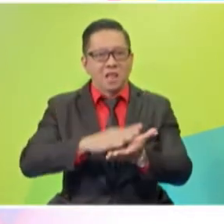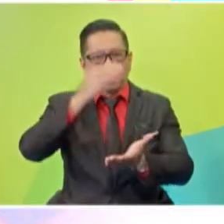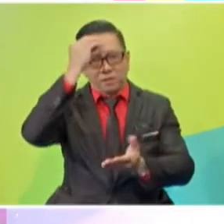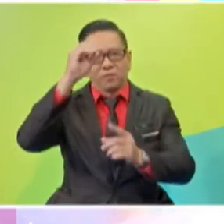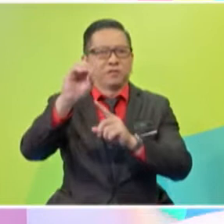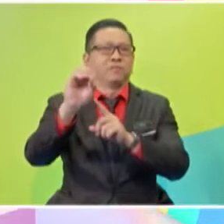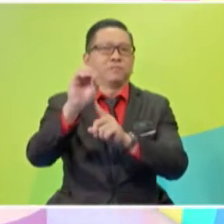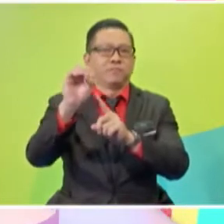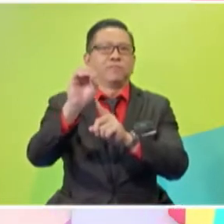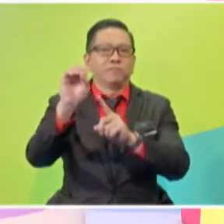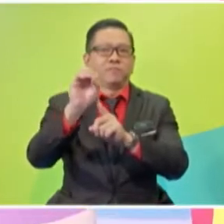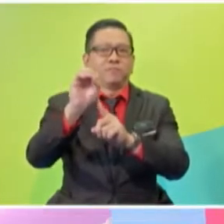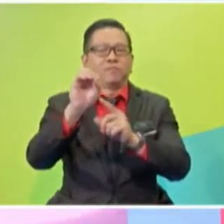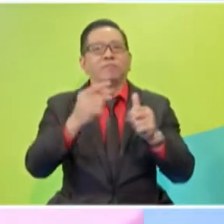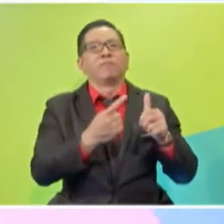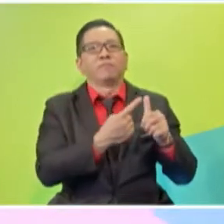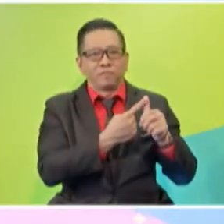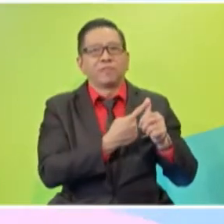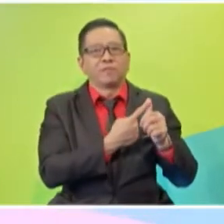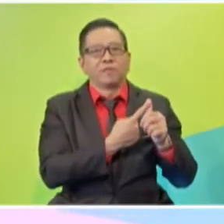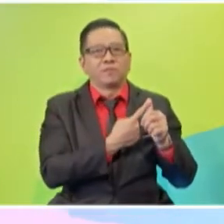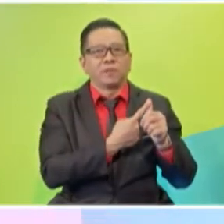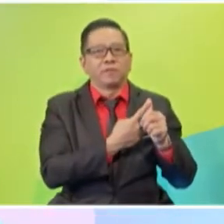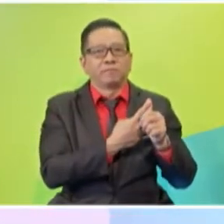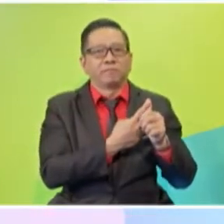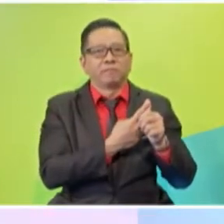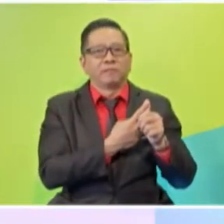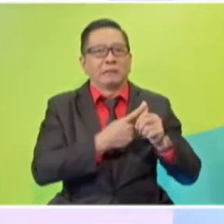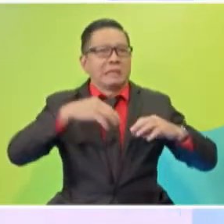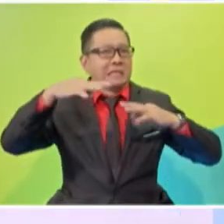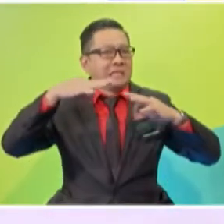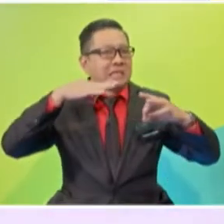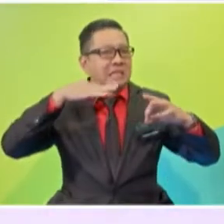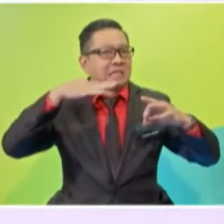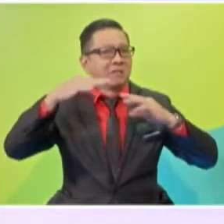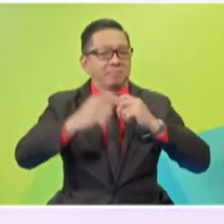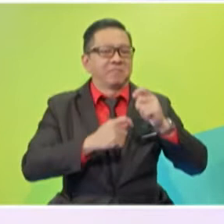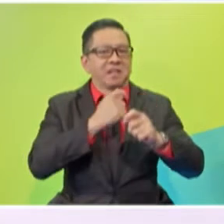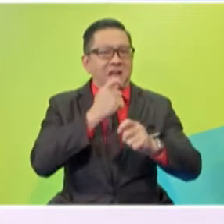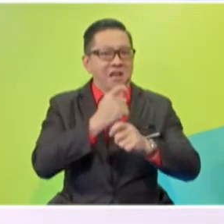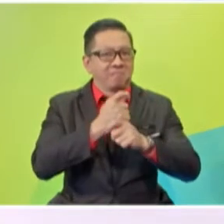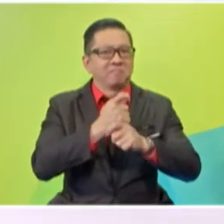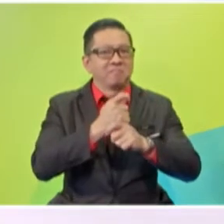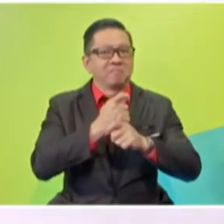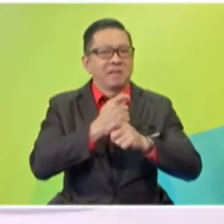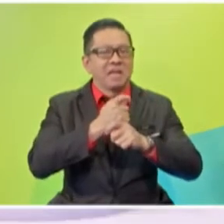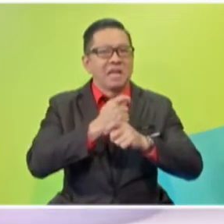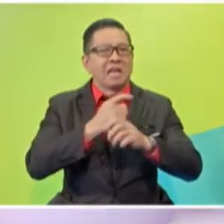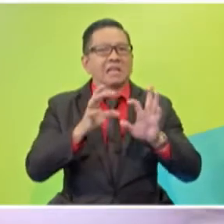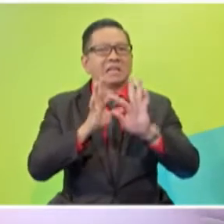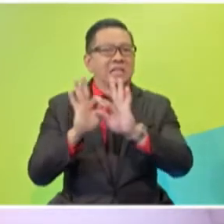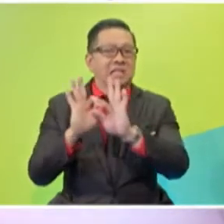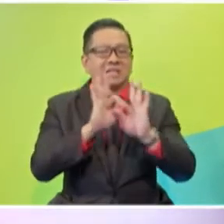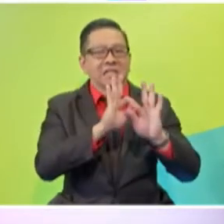for today. Our learning objective for today is people will describe the types of interaction among living things. Okay. Okay, and